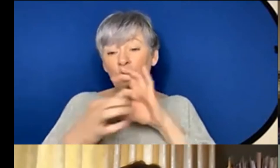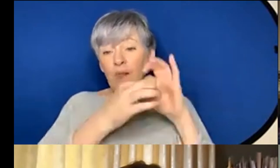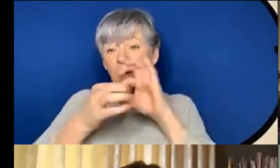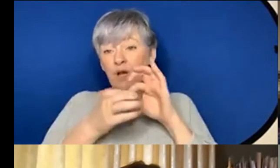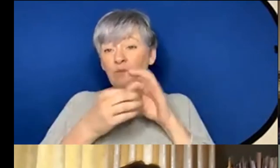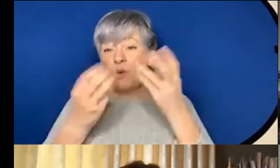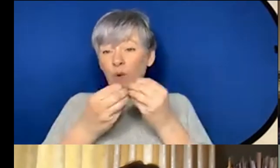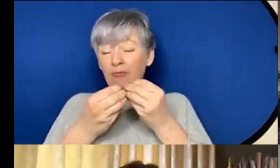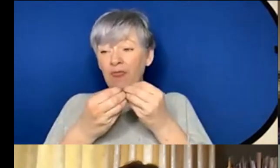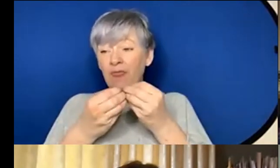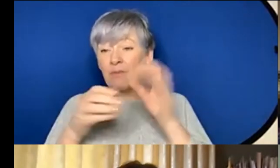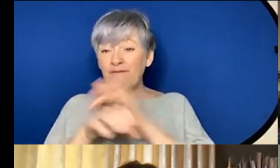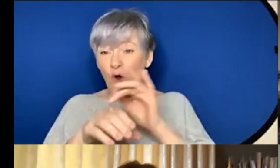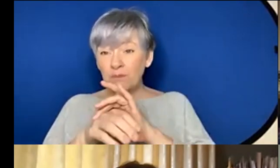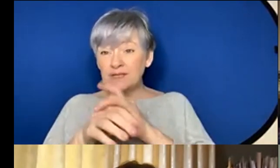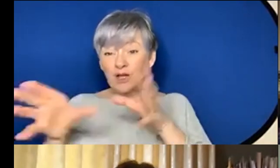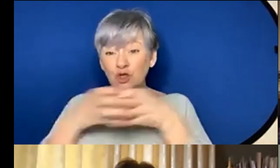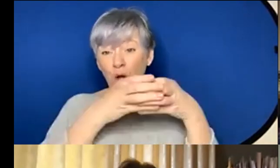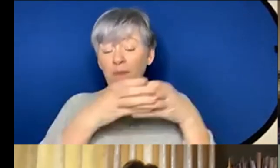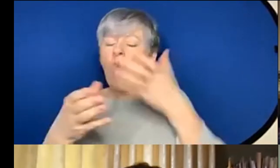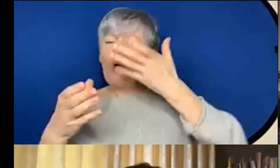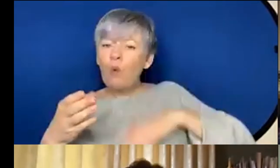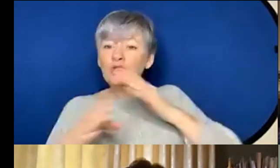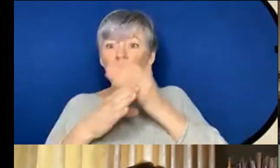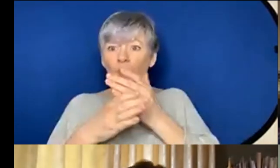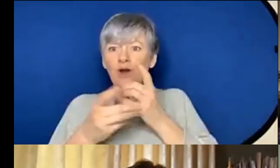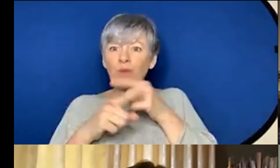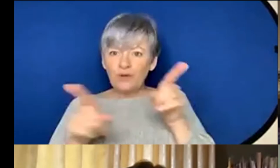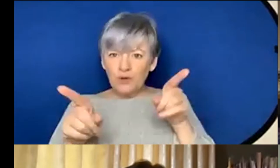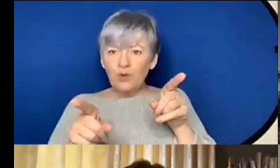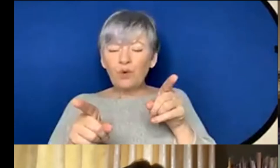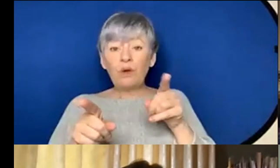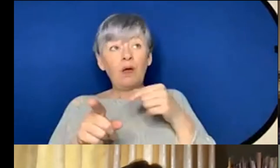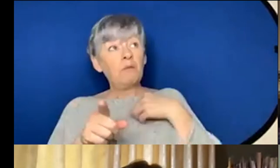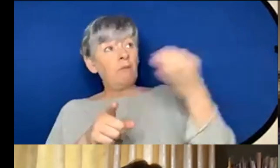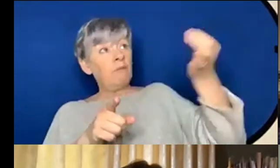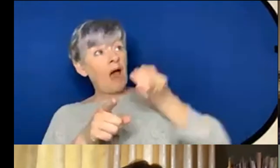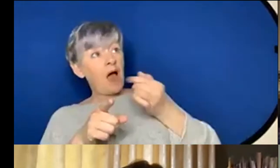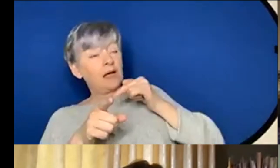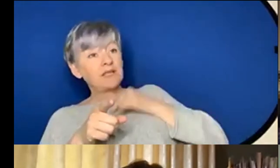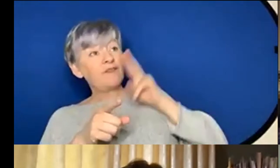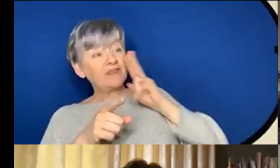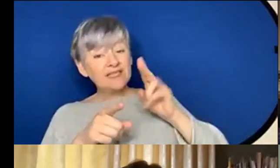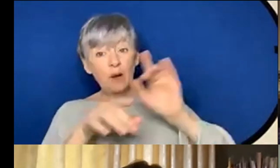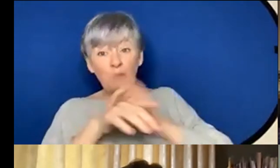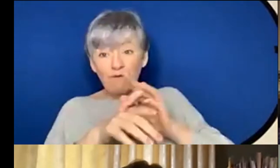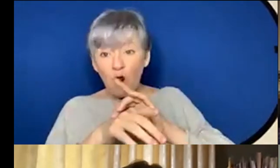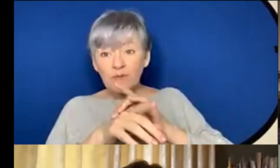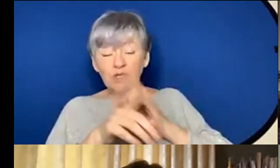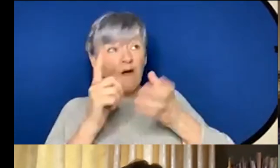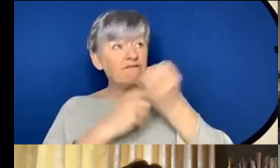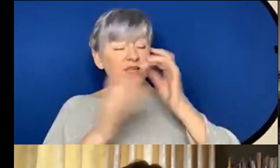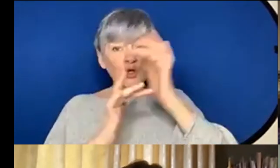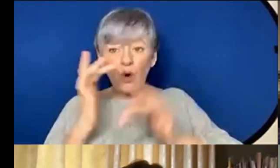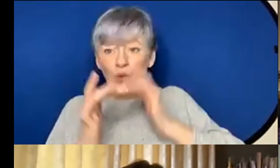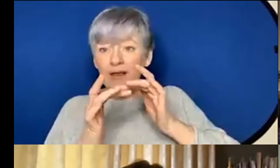and ensembles who actually want to work with you is fantastic um having someone approach you after having seen a performance or finding your website or pieces